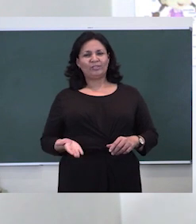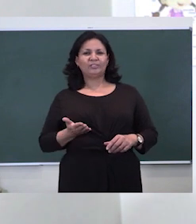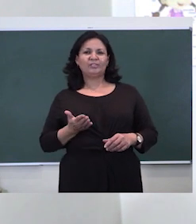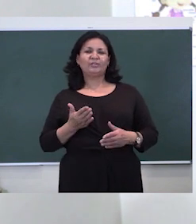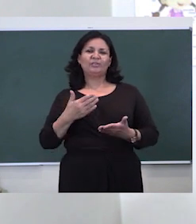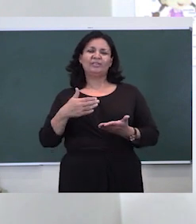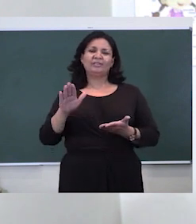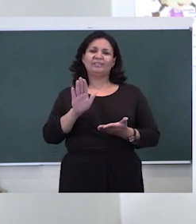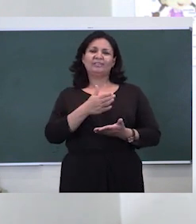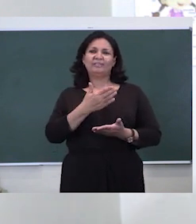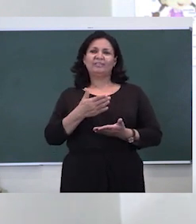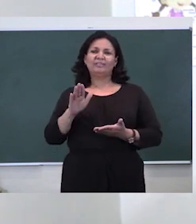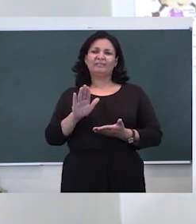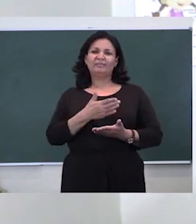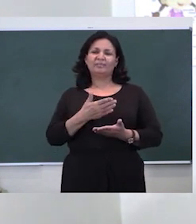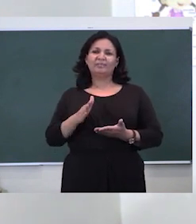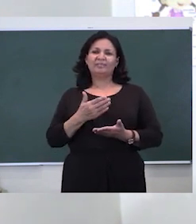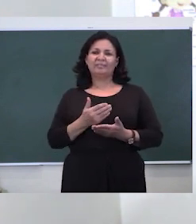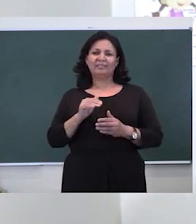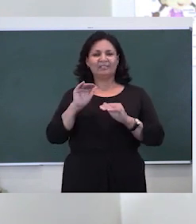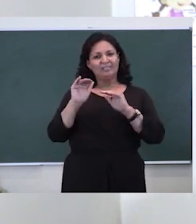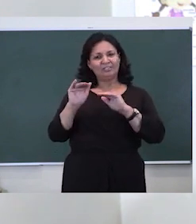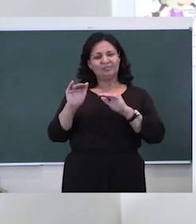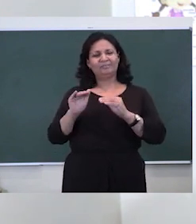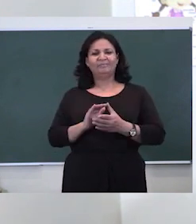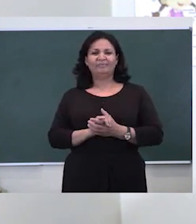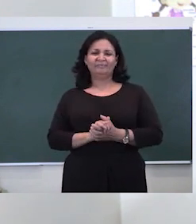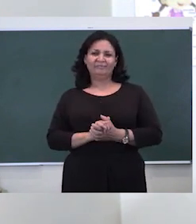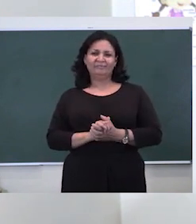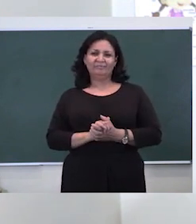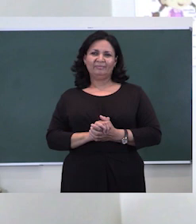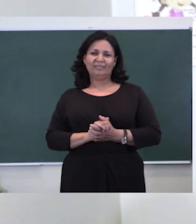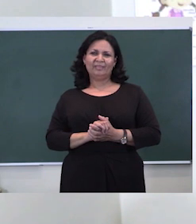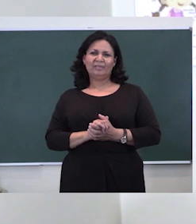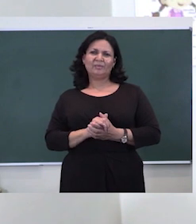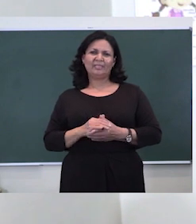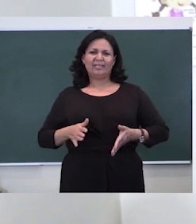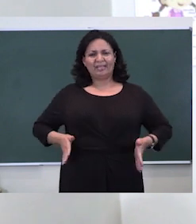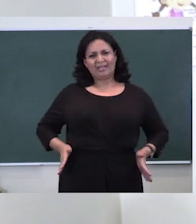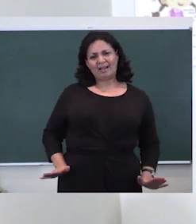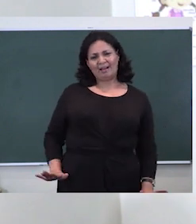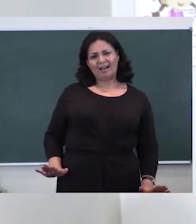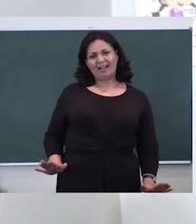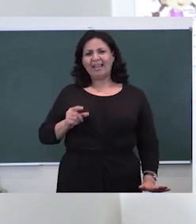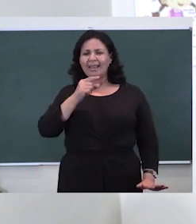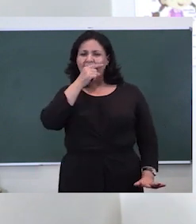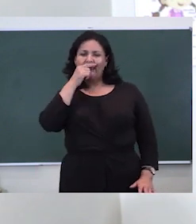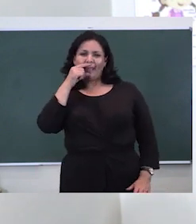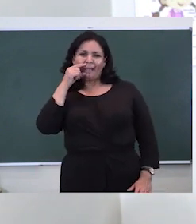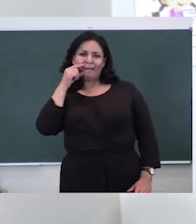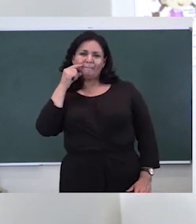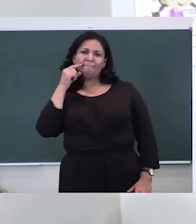story we can see in our books. There was a little girl named Little Miss